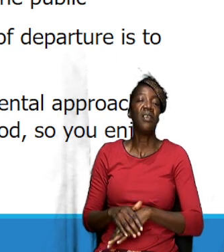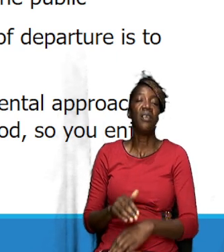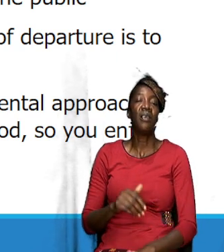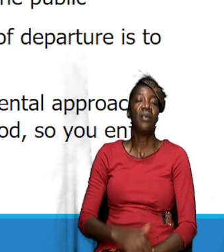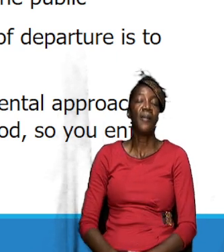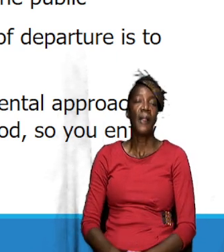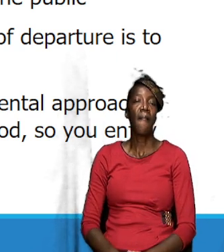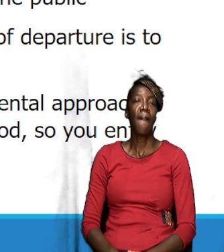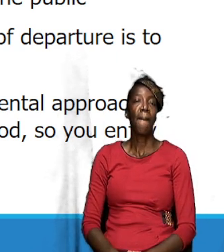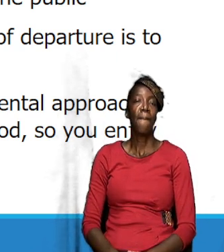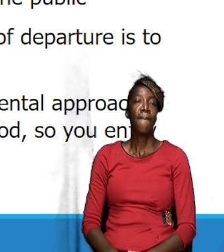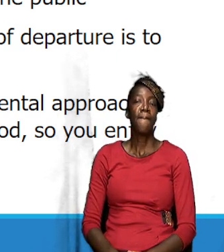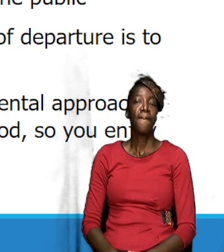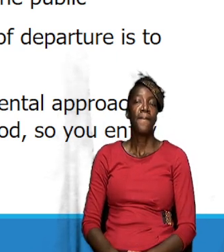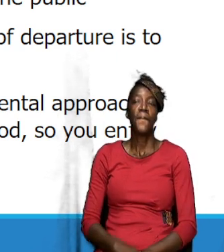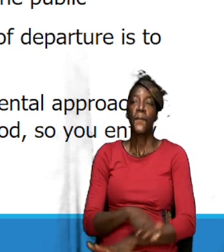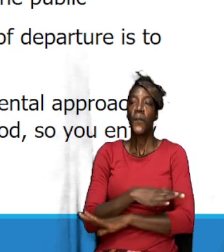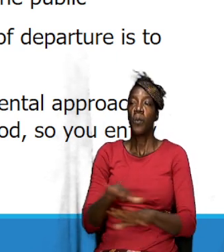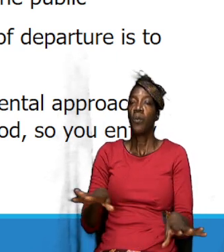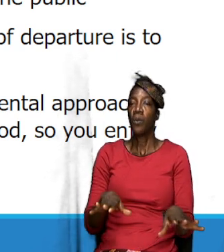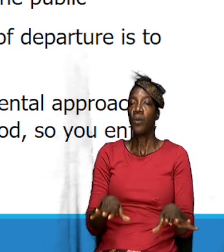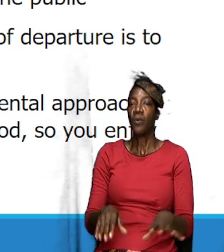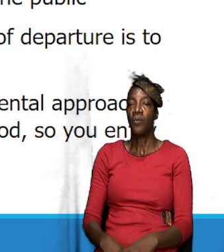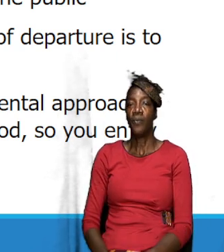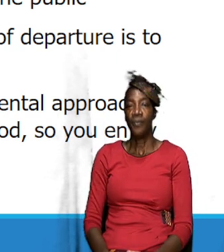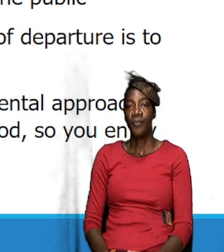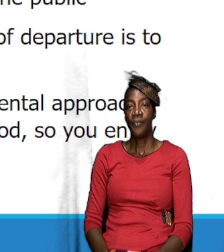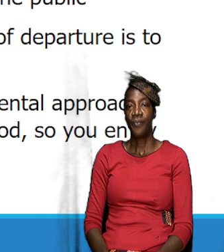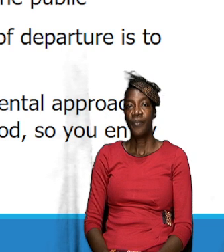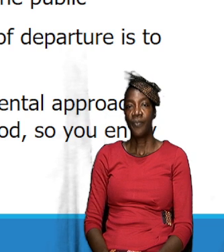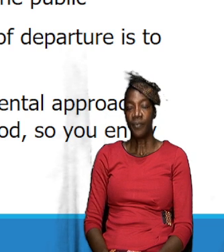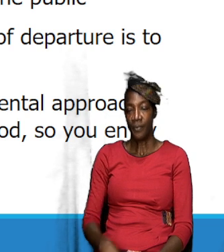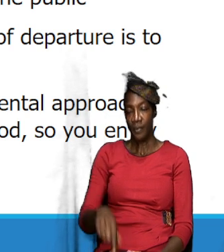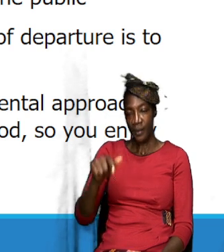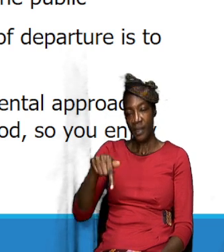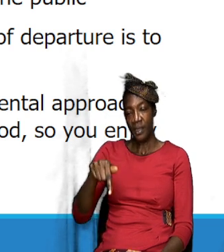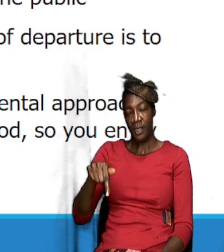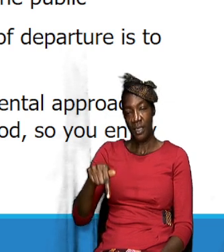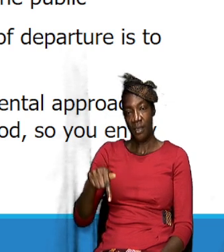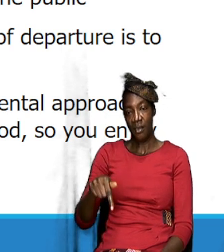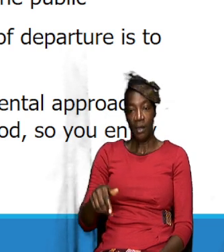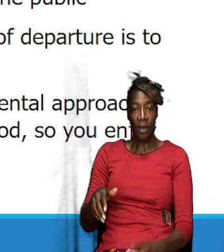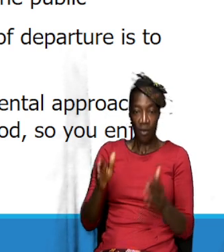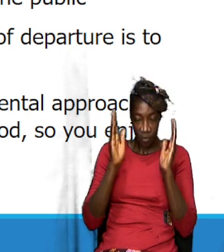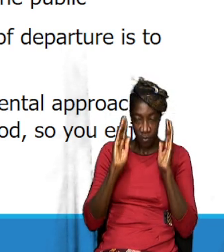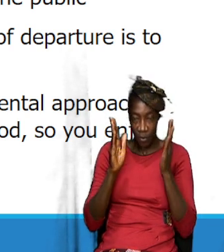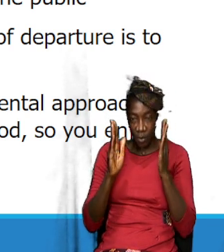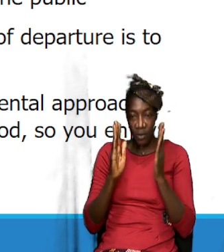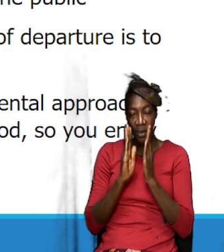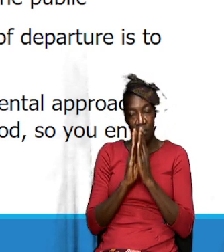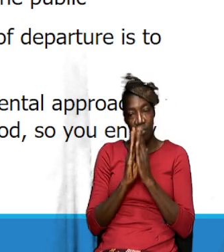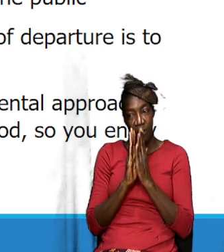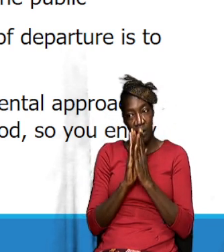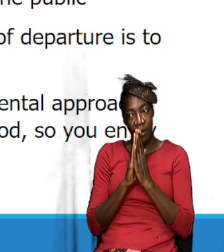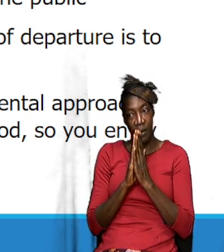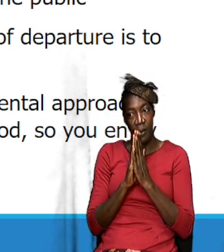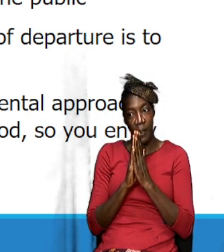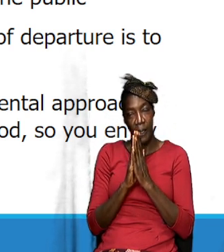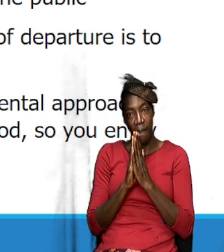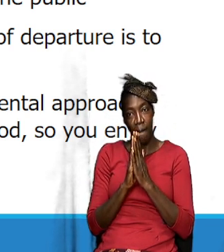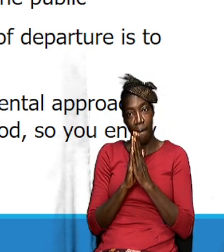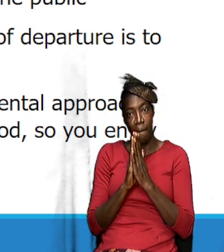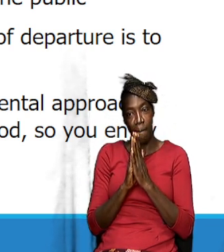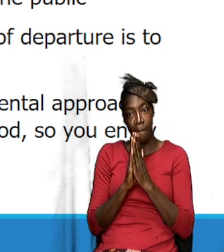that we should steadfast, you know, this steadfastness in prayer. So yes, we have to be steadfast in prayer.